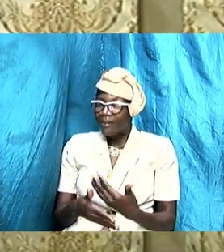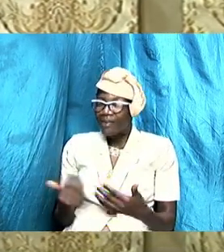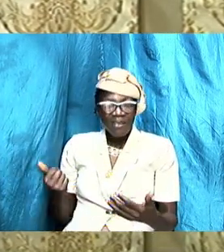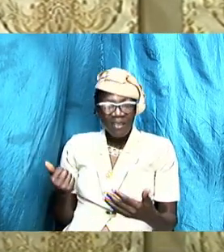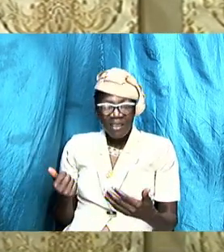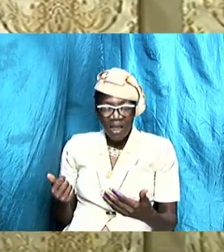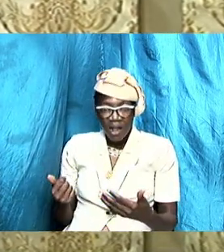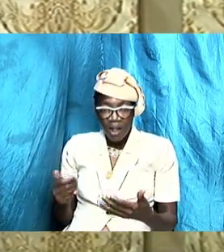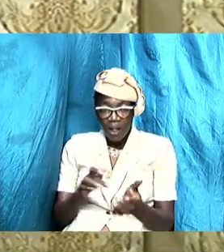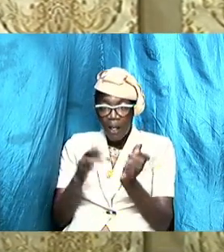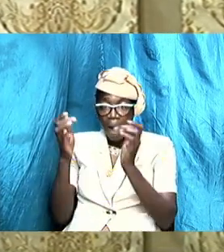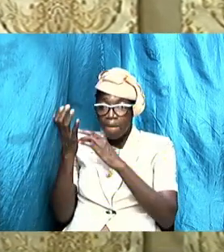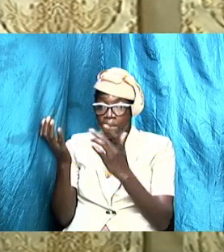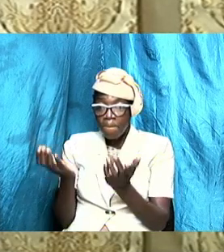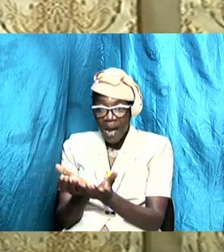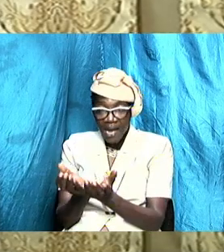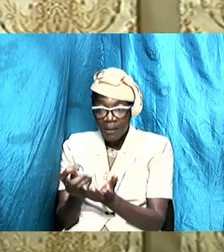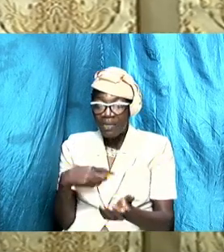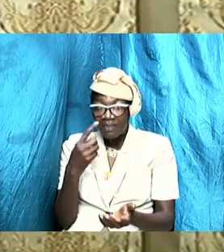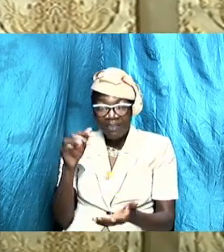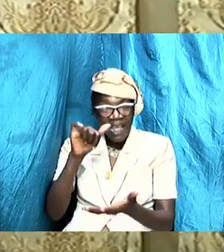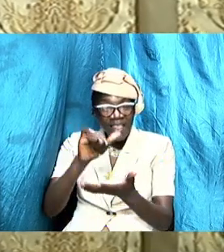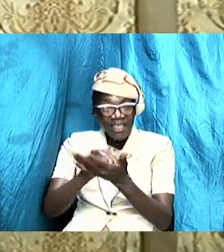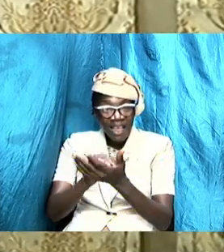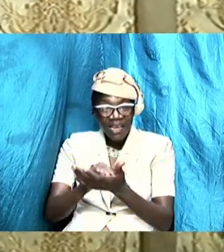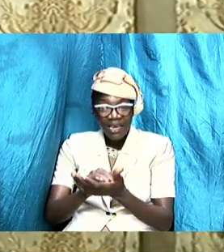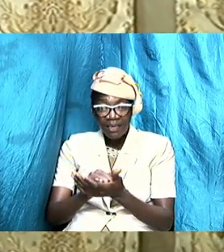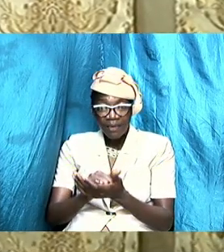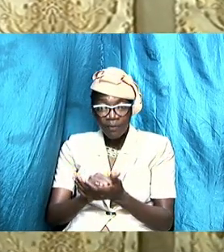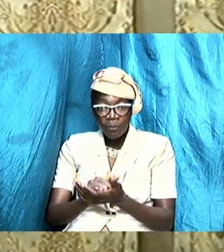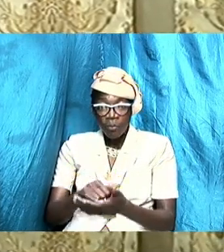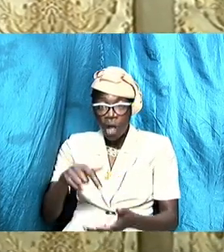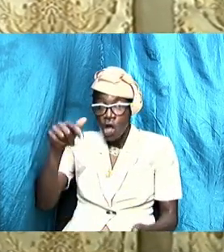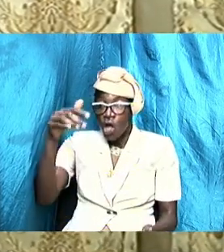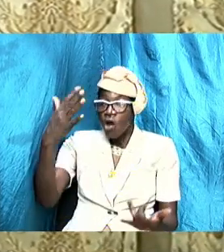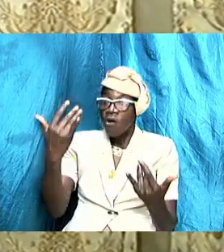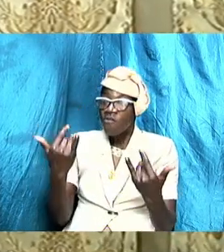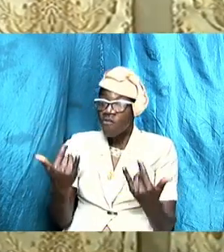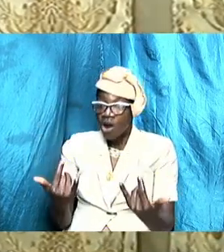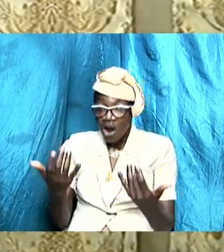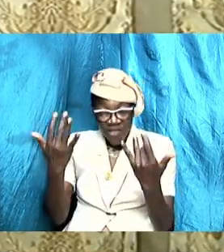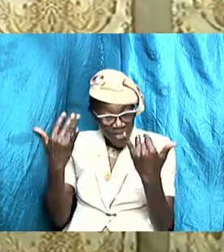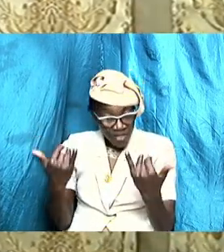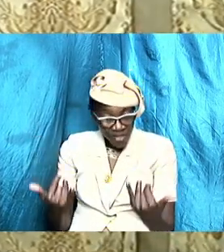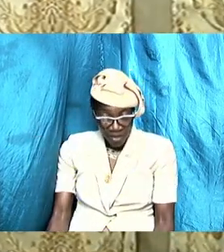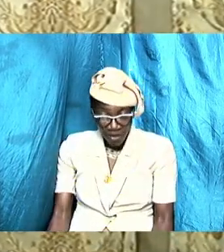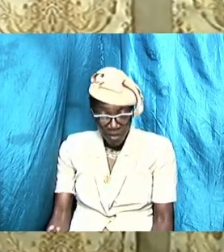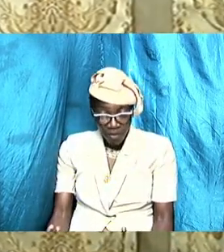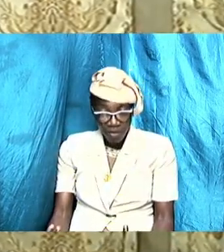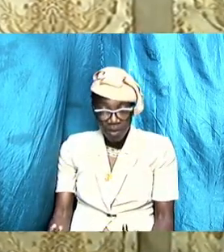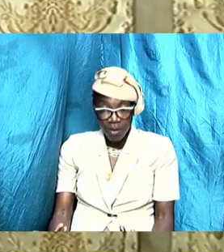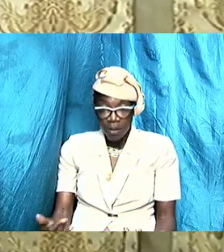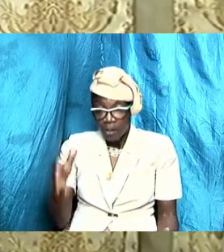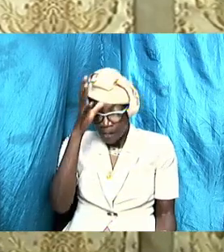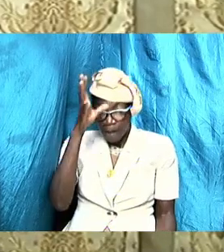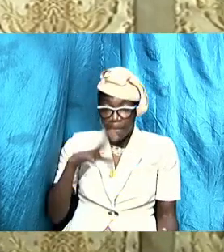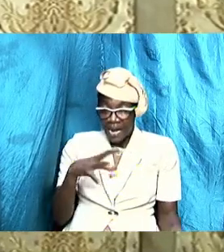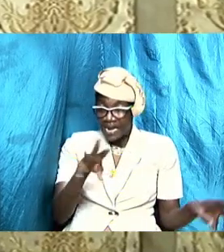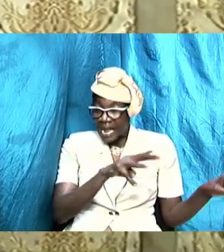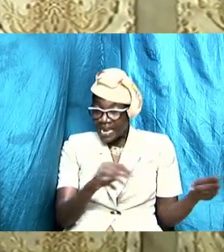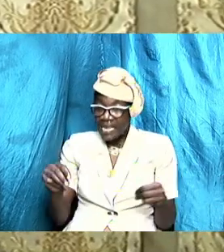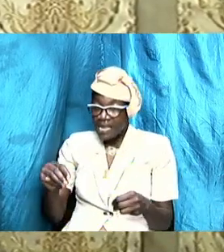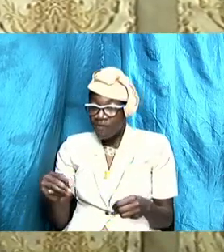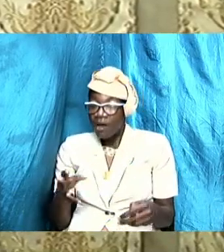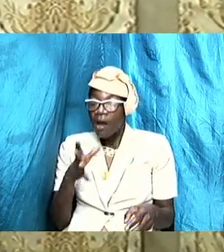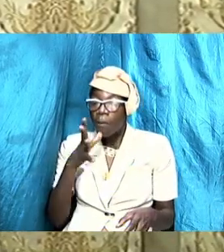the biblical principle is there for this cause Solomon leave his mother and father and then take his wife and cleave to